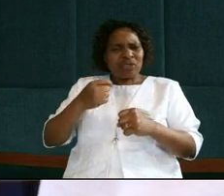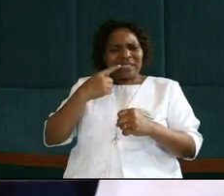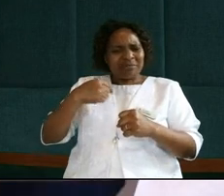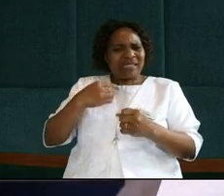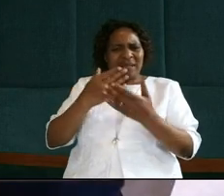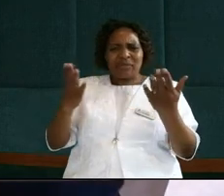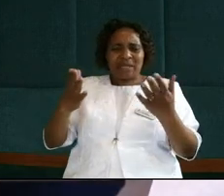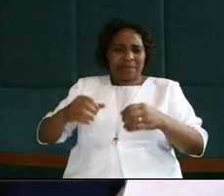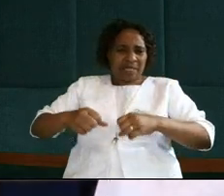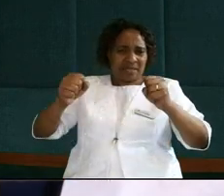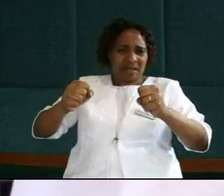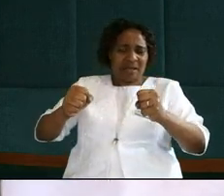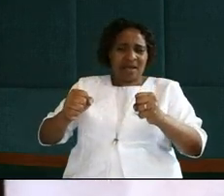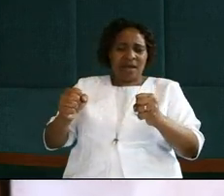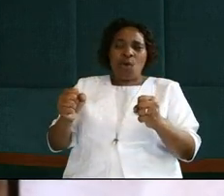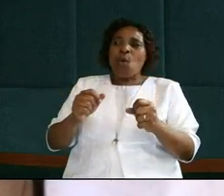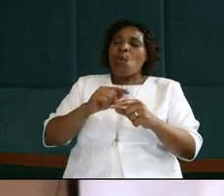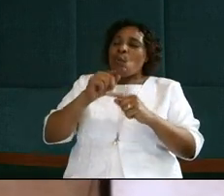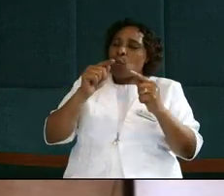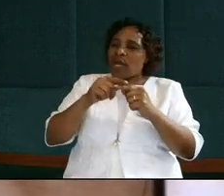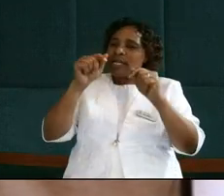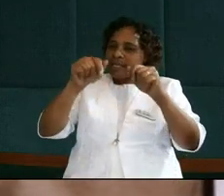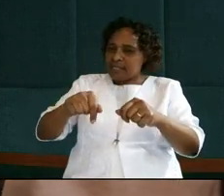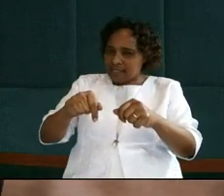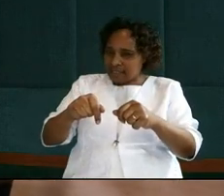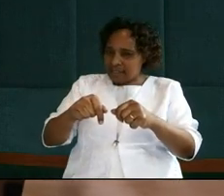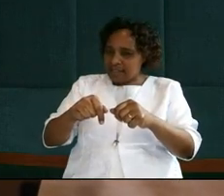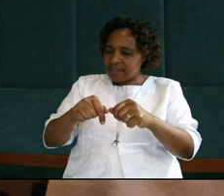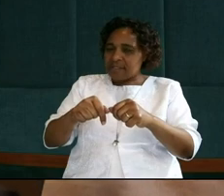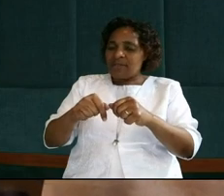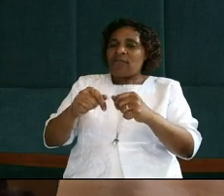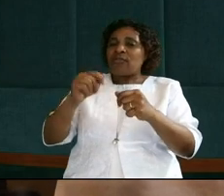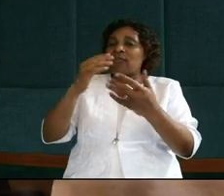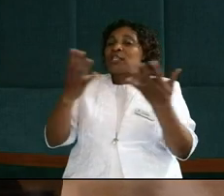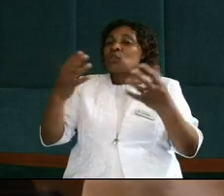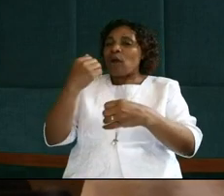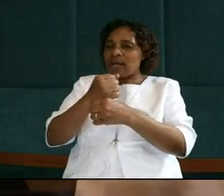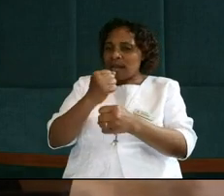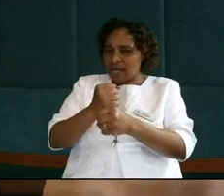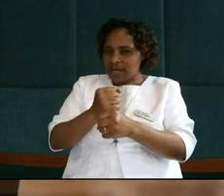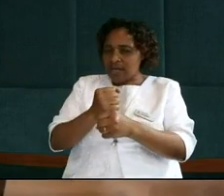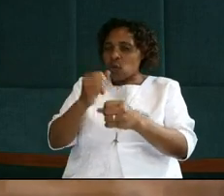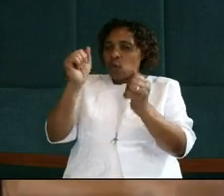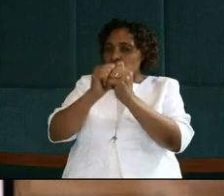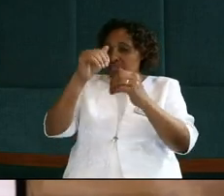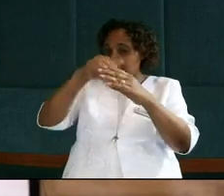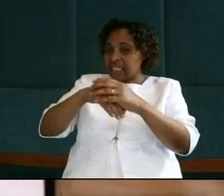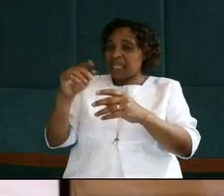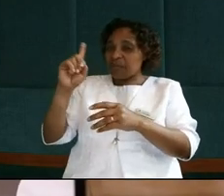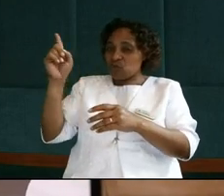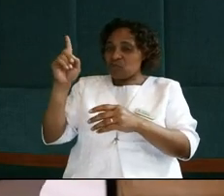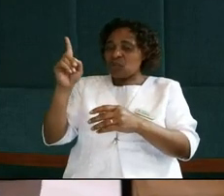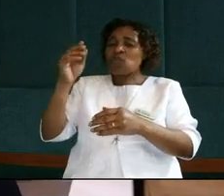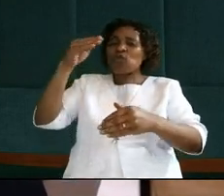Now, you see, when priests were being inaugurated to begin their ministry, to enter